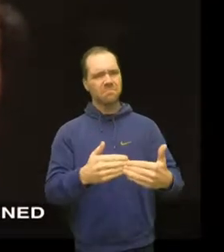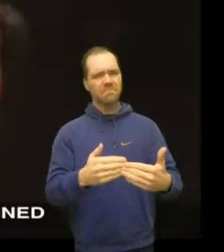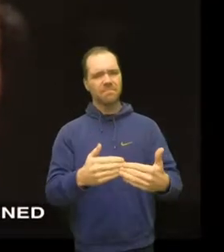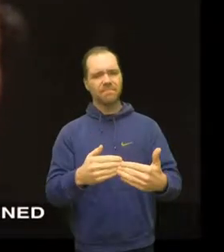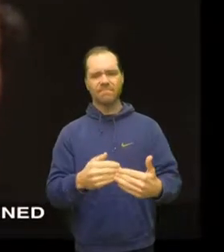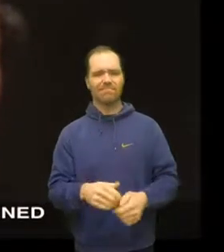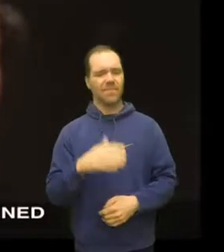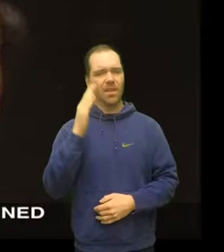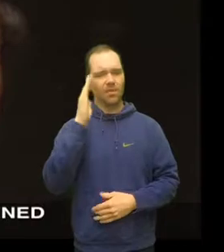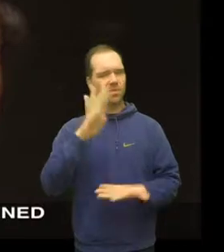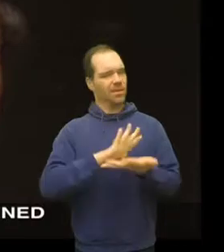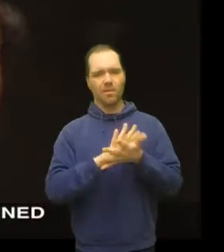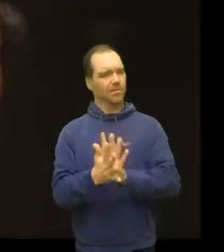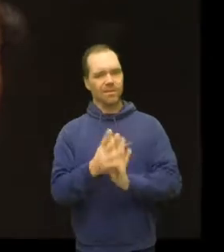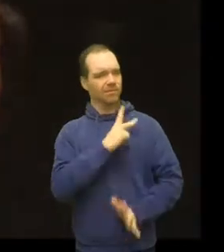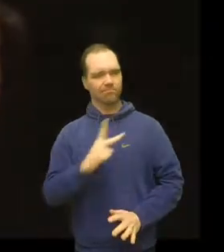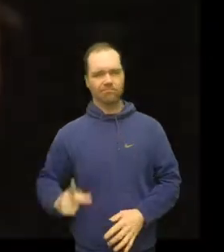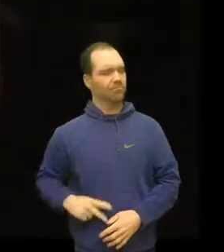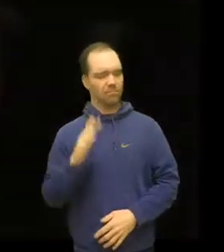have curtly declined the offer.